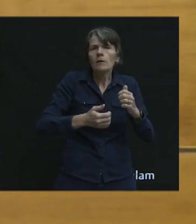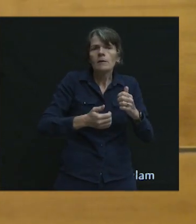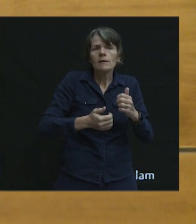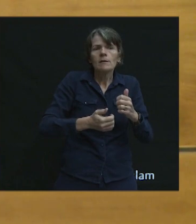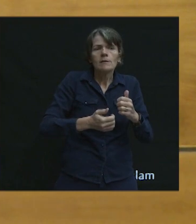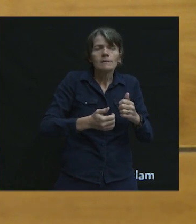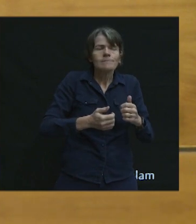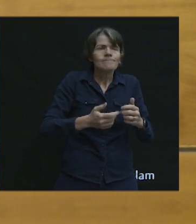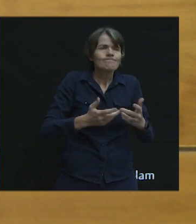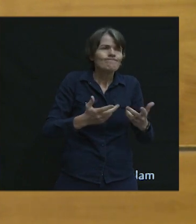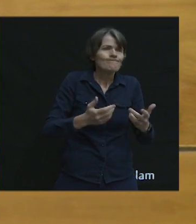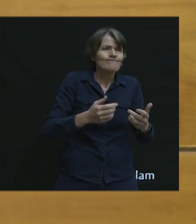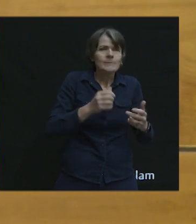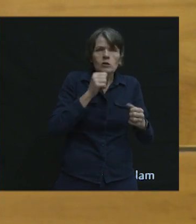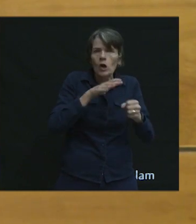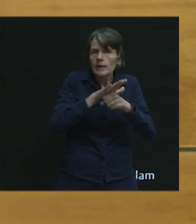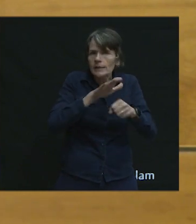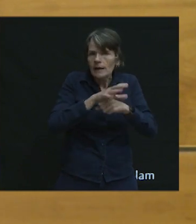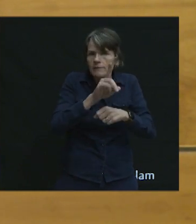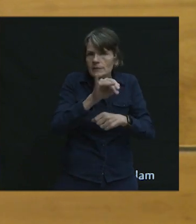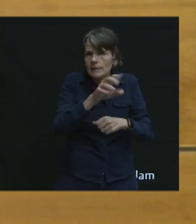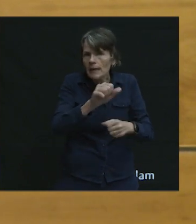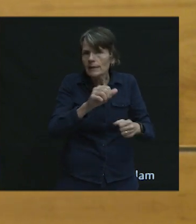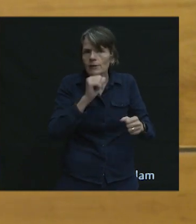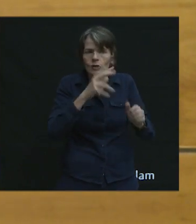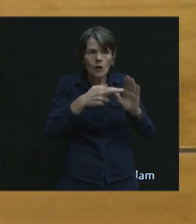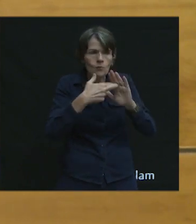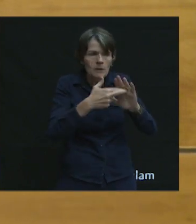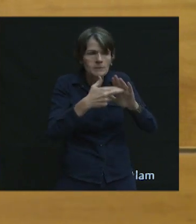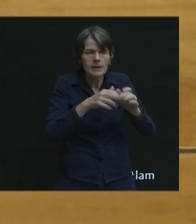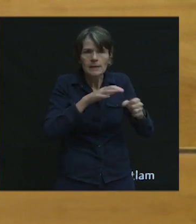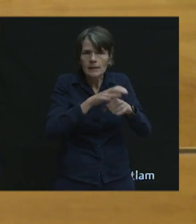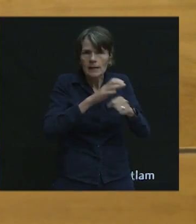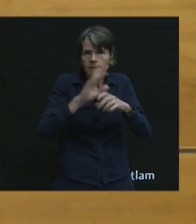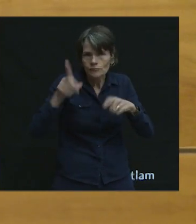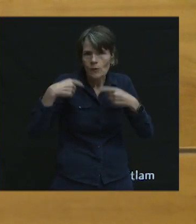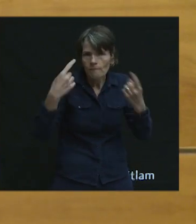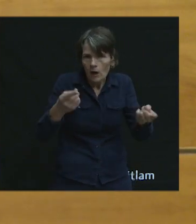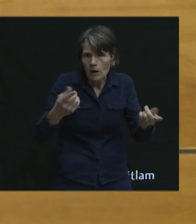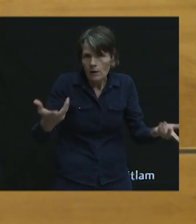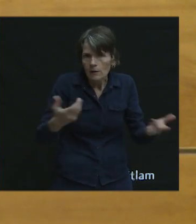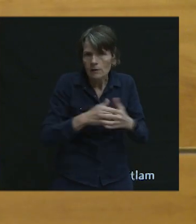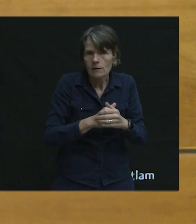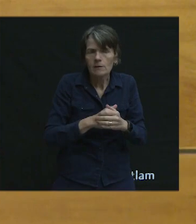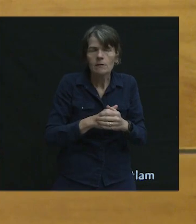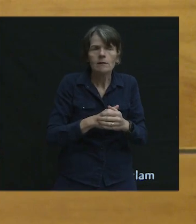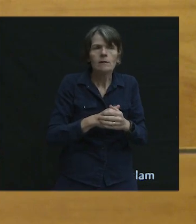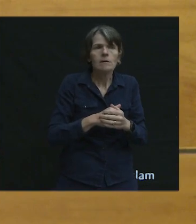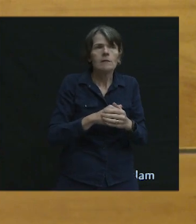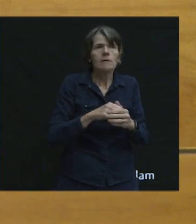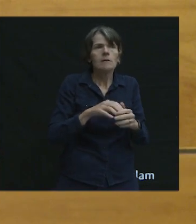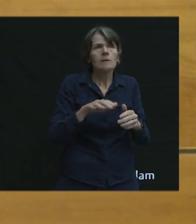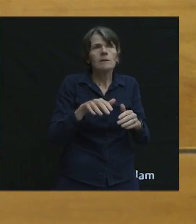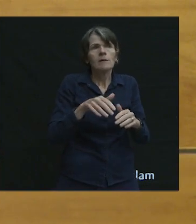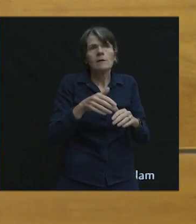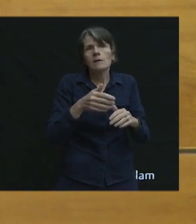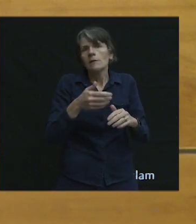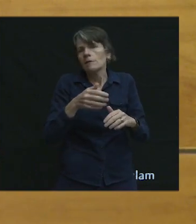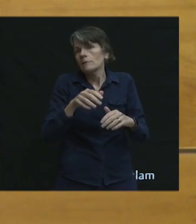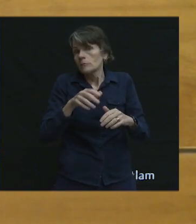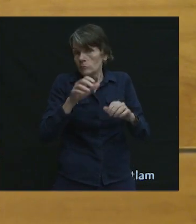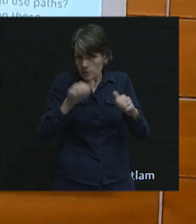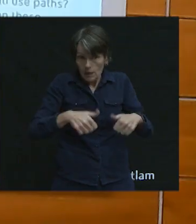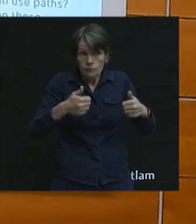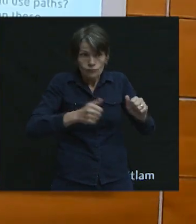underrepresented in the data that has defined this STP so far? Aside from seeking their engagement, how